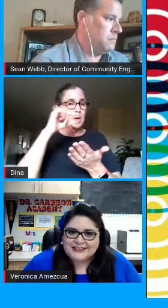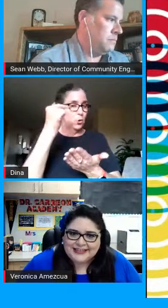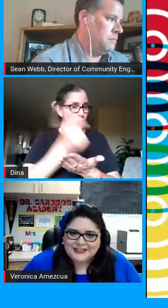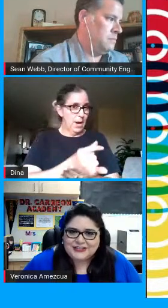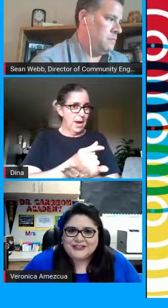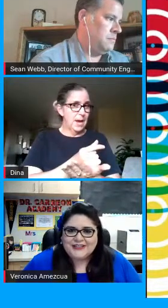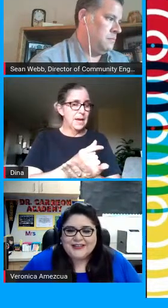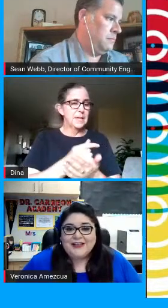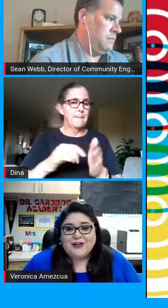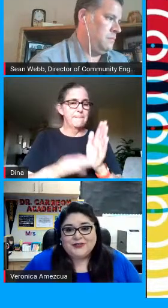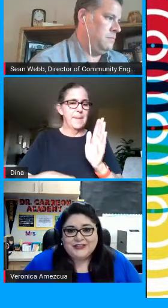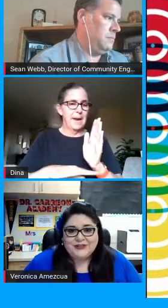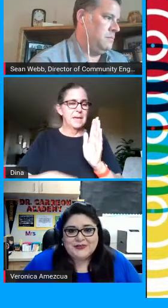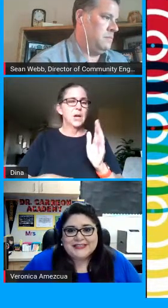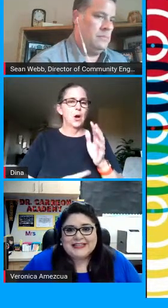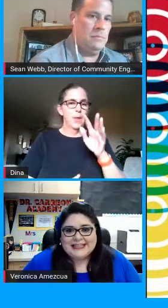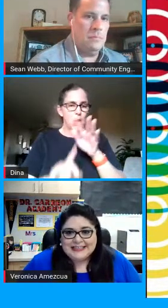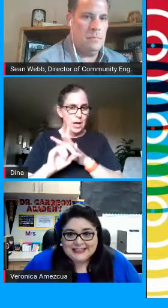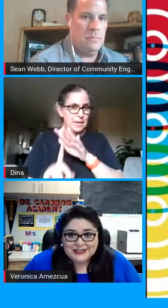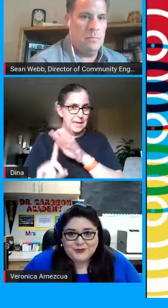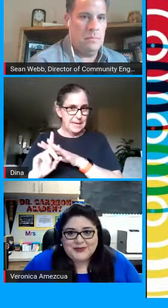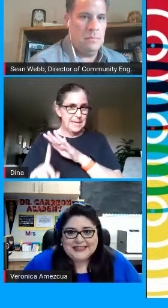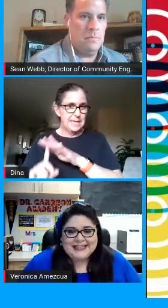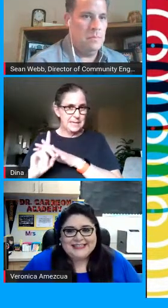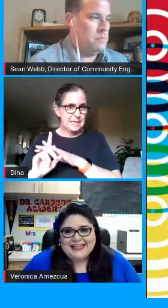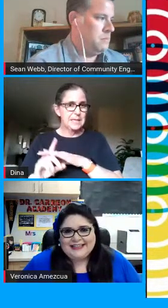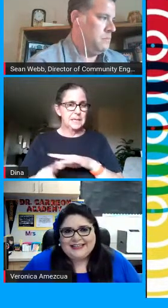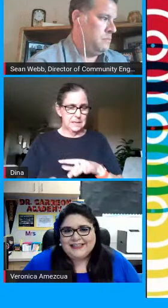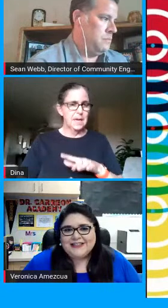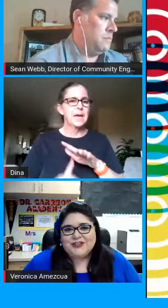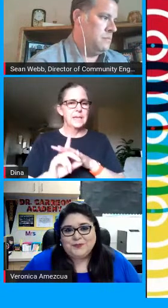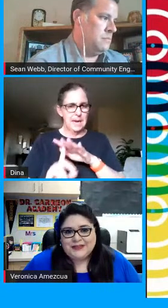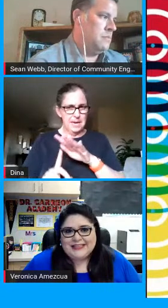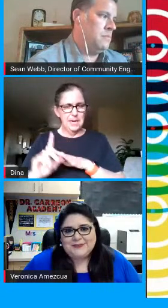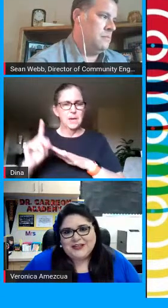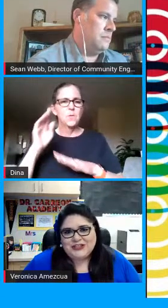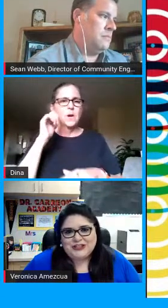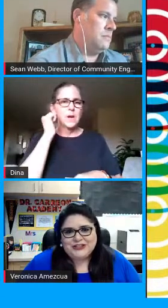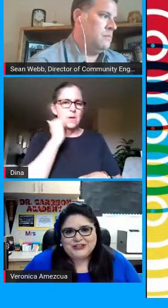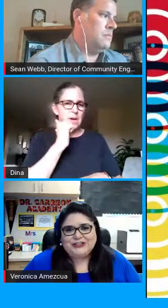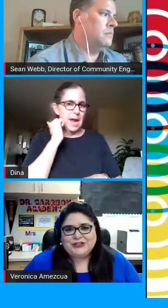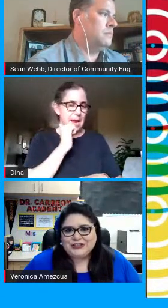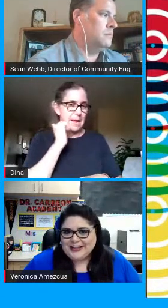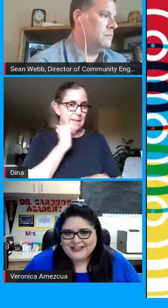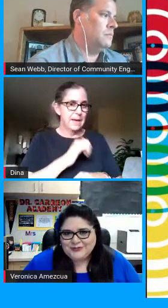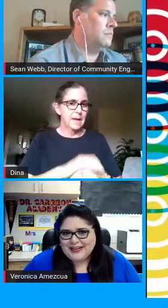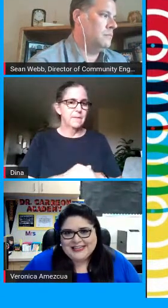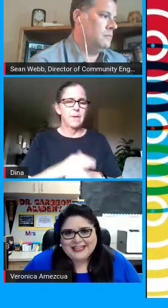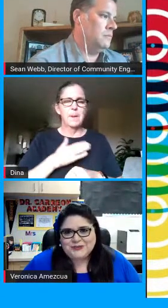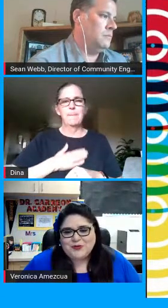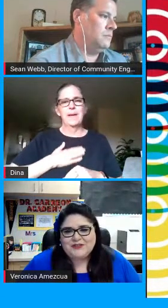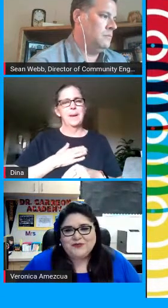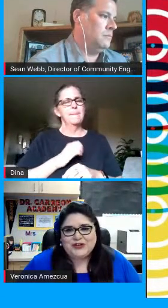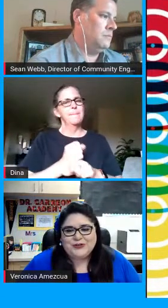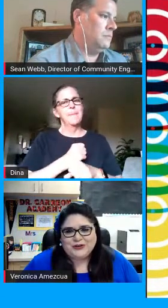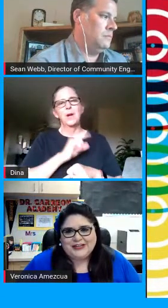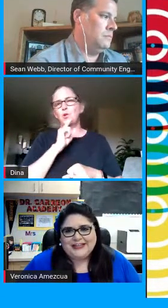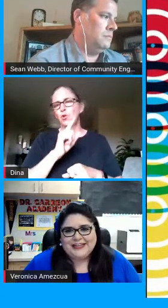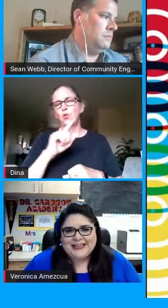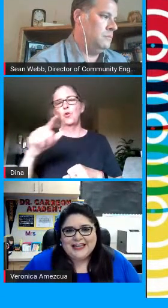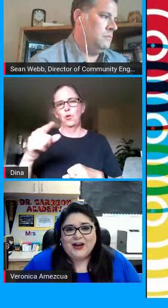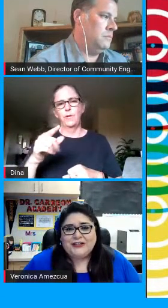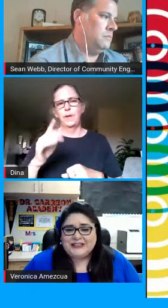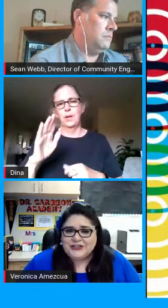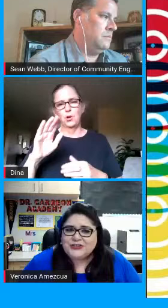on their content standards also attendance will be taken daily so please make sure your child is ready each morning for new